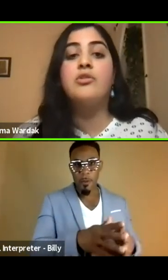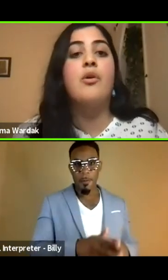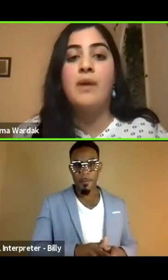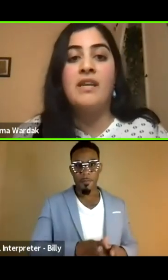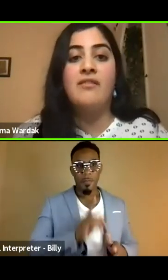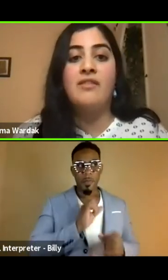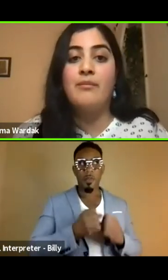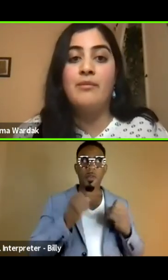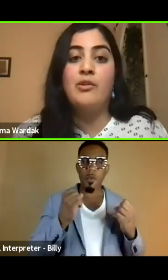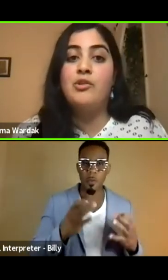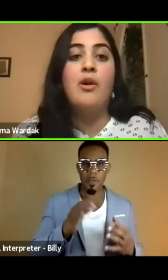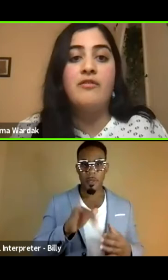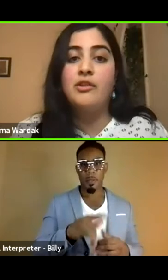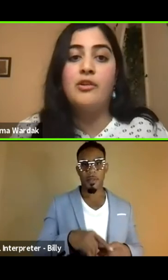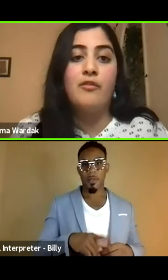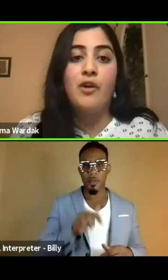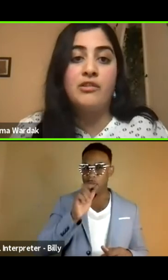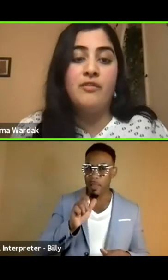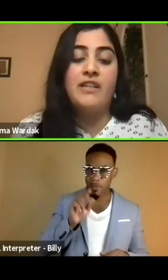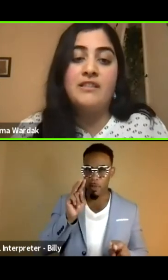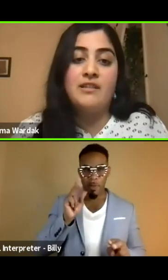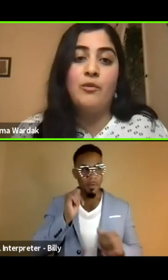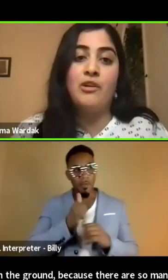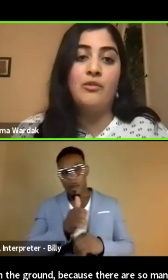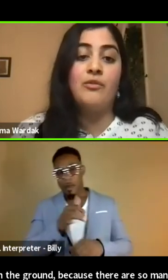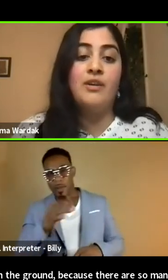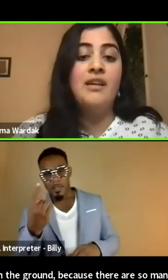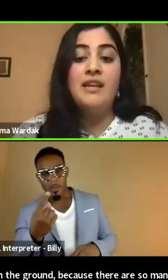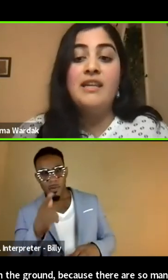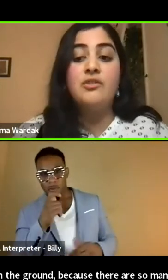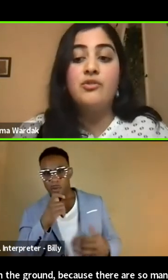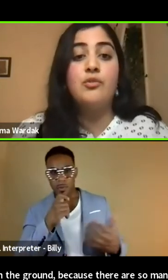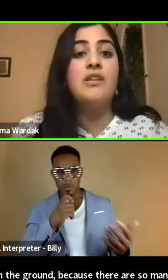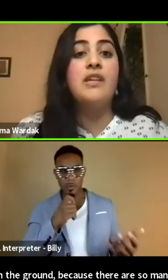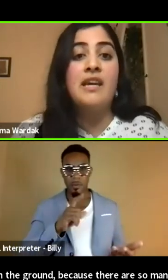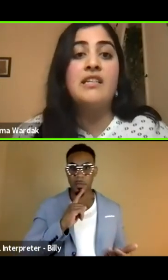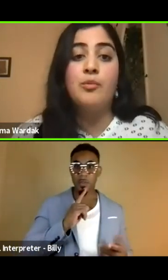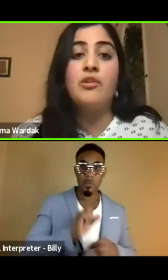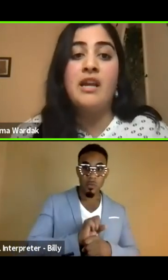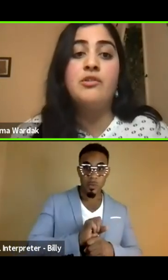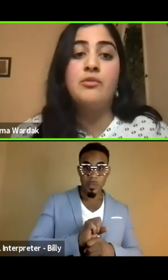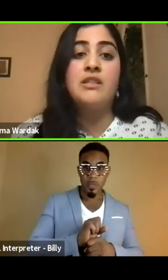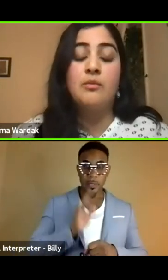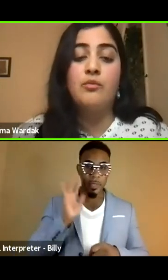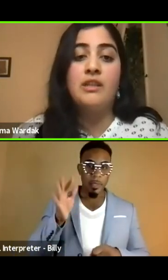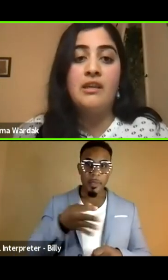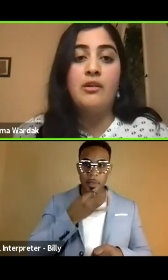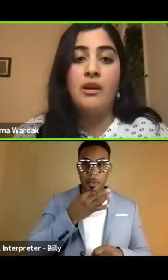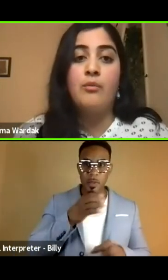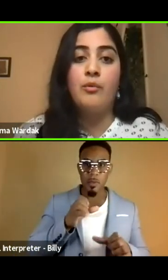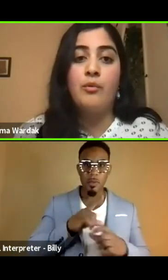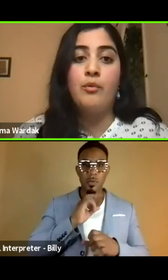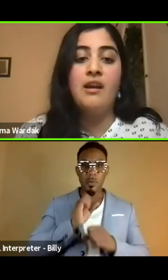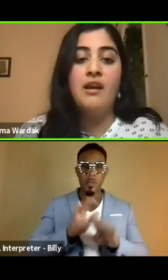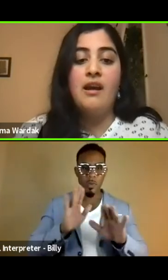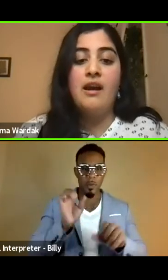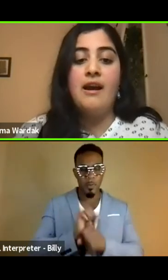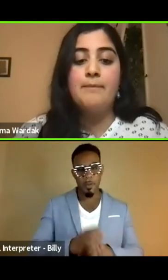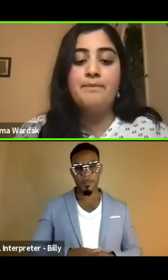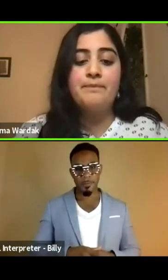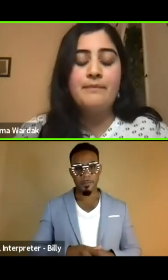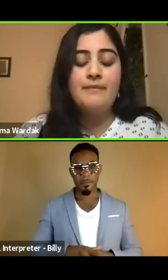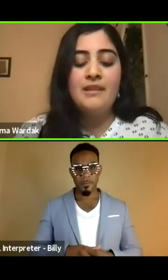because there are so many of them, you you don't have to look far to find someone who is truly an expert and doing some really incredible work.